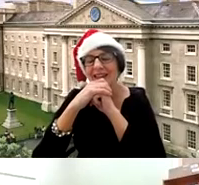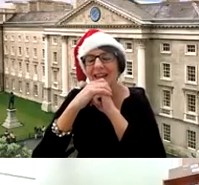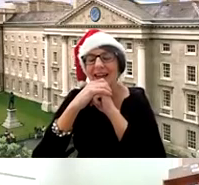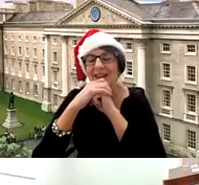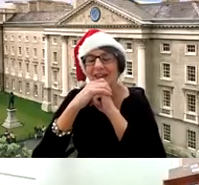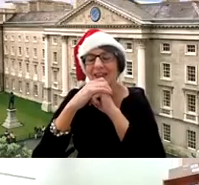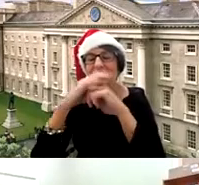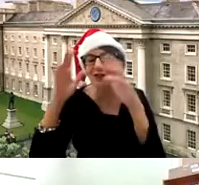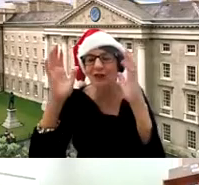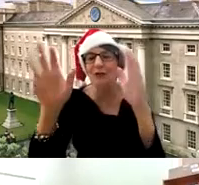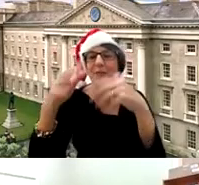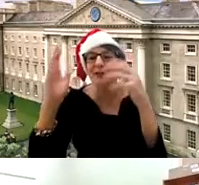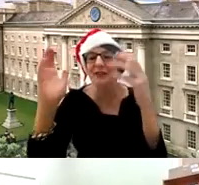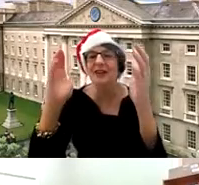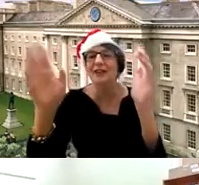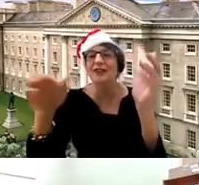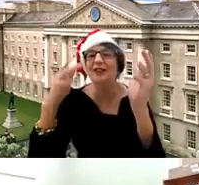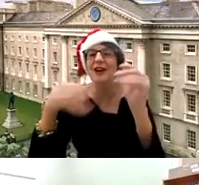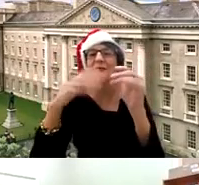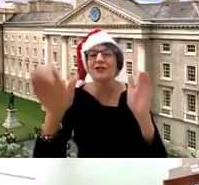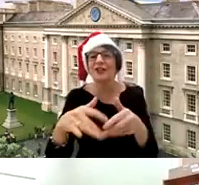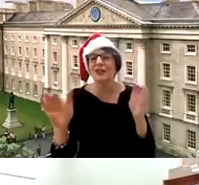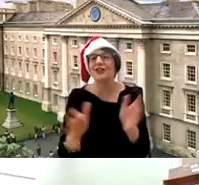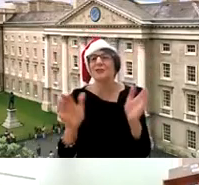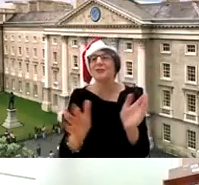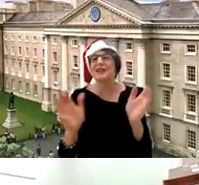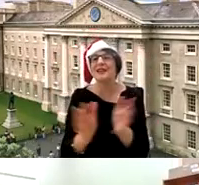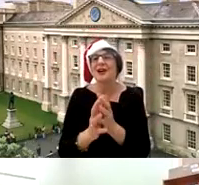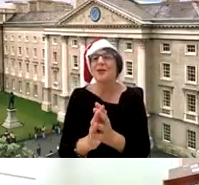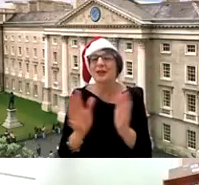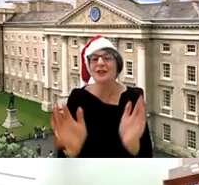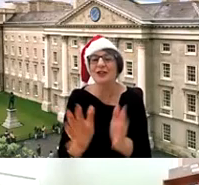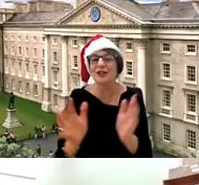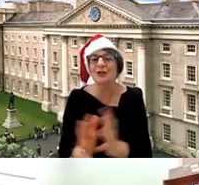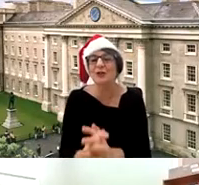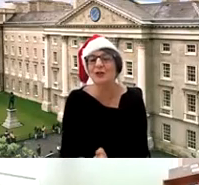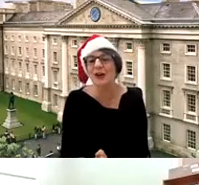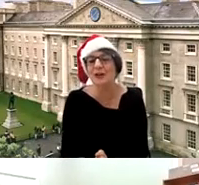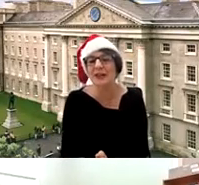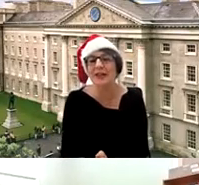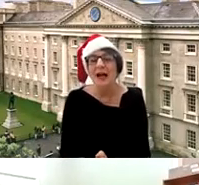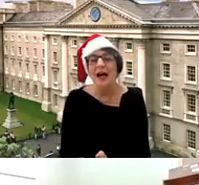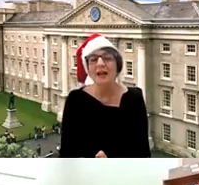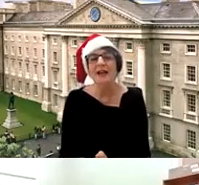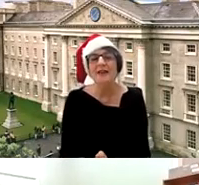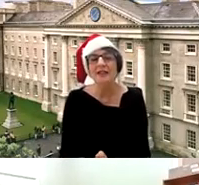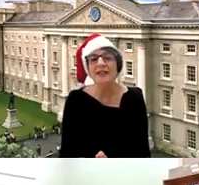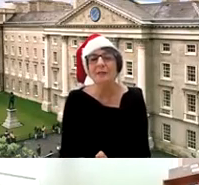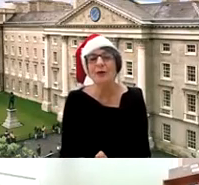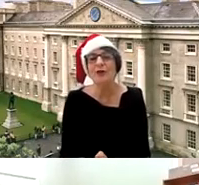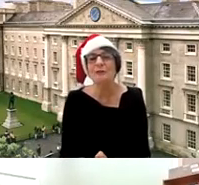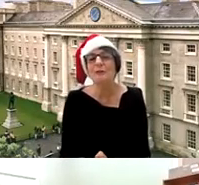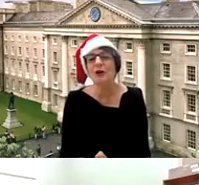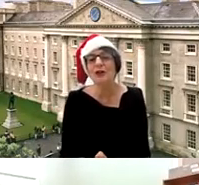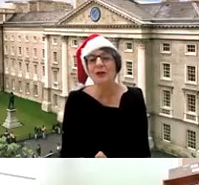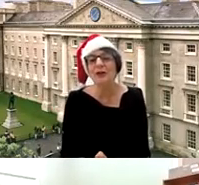i think yeah and i think this is just so upbeat and this is the conversation that we really wanted to generate and yeah that is an